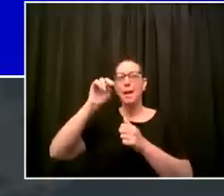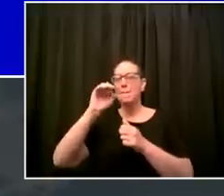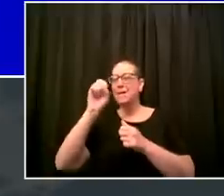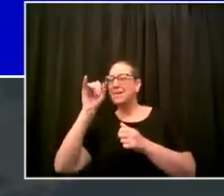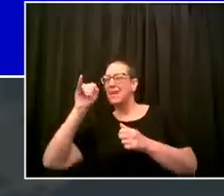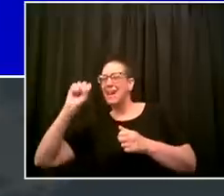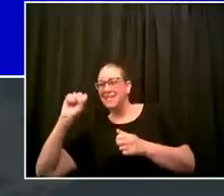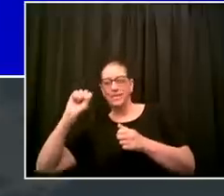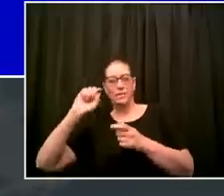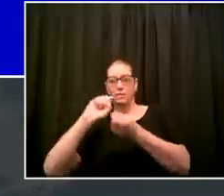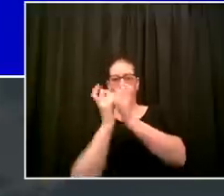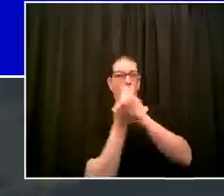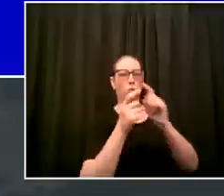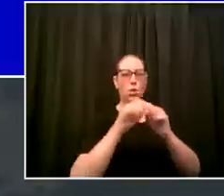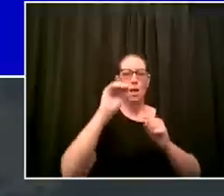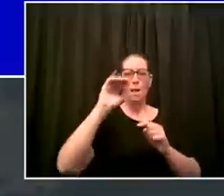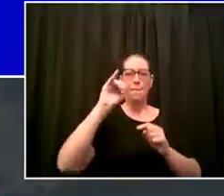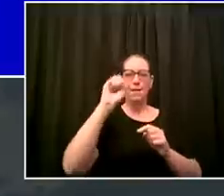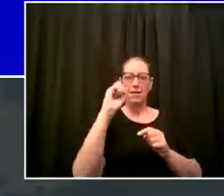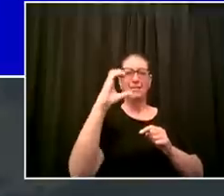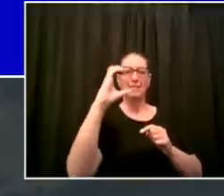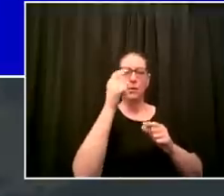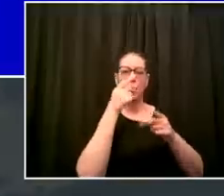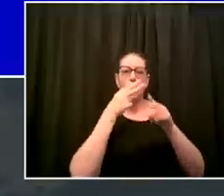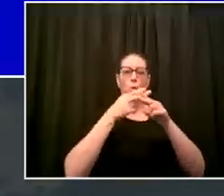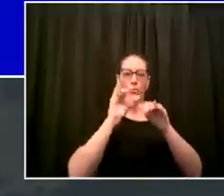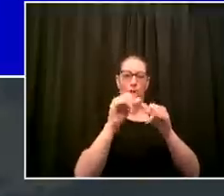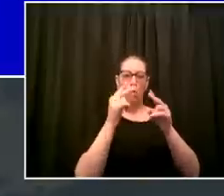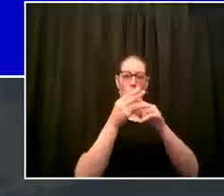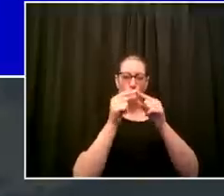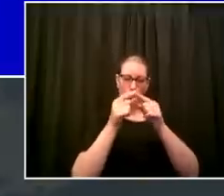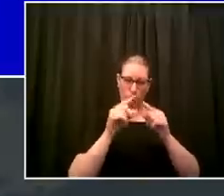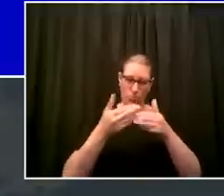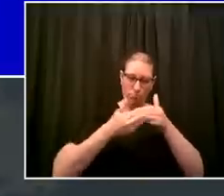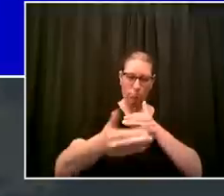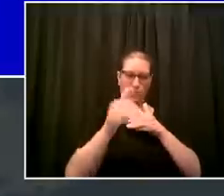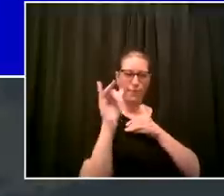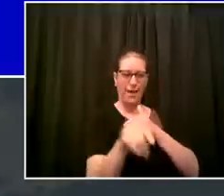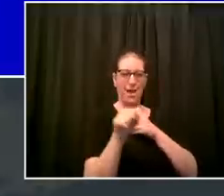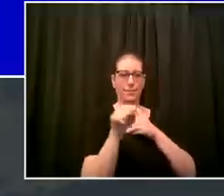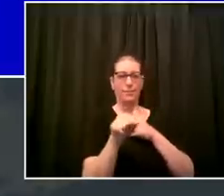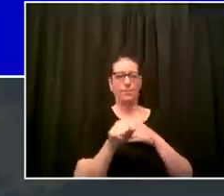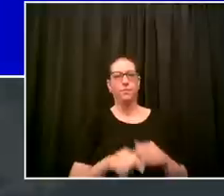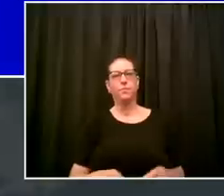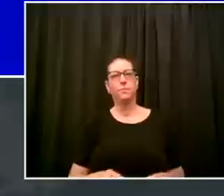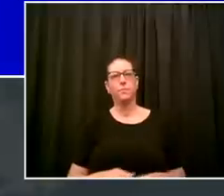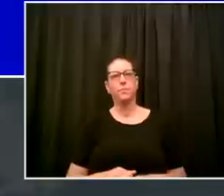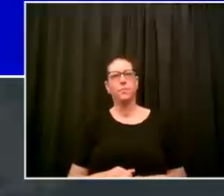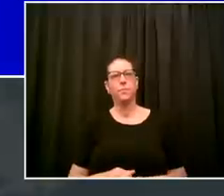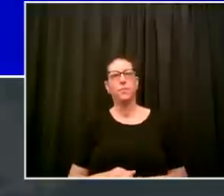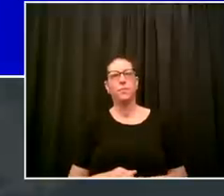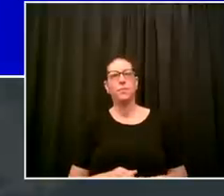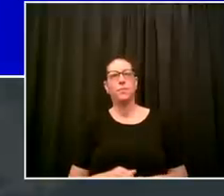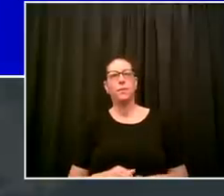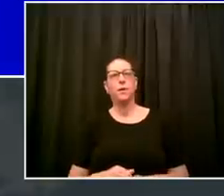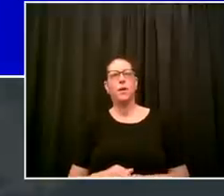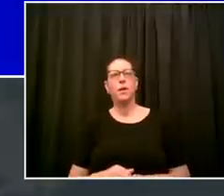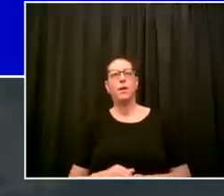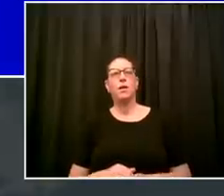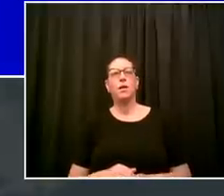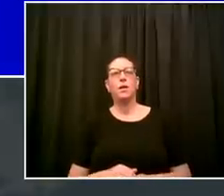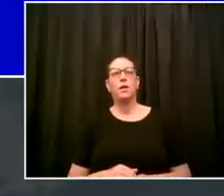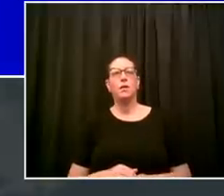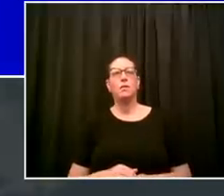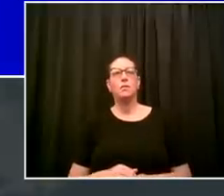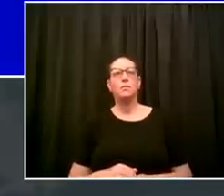definition so that the whole country doctors scientists all over the country can share information common